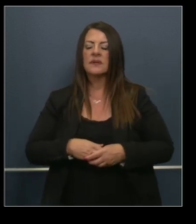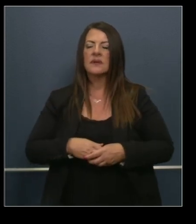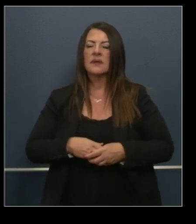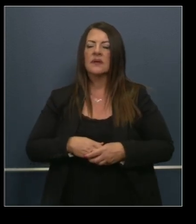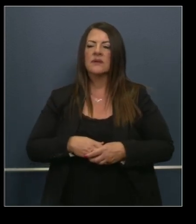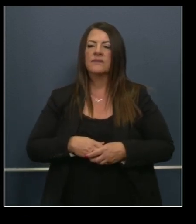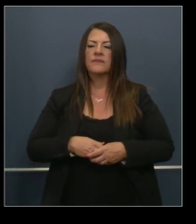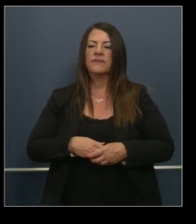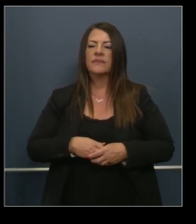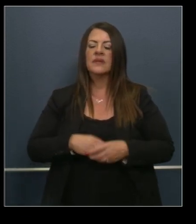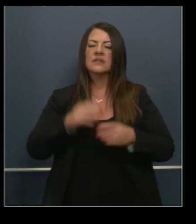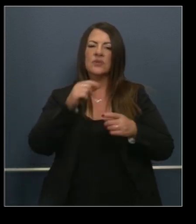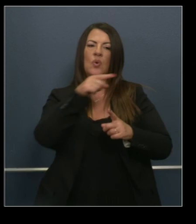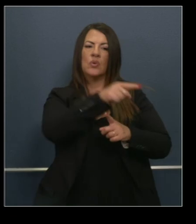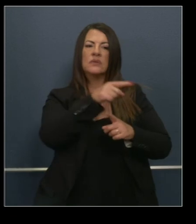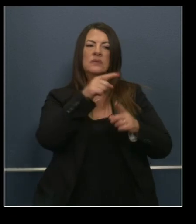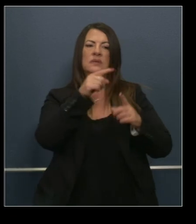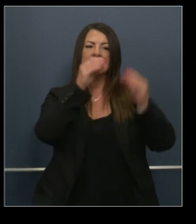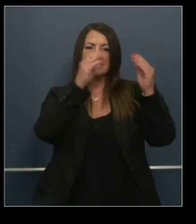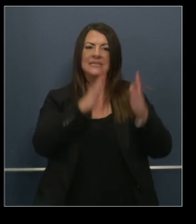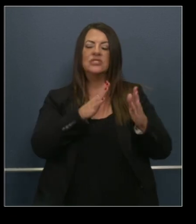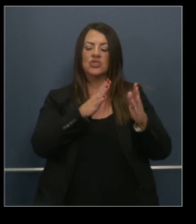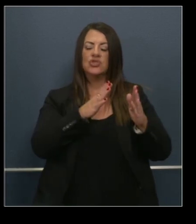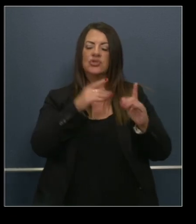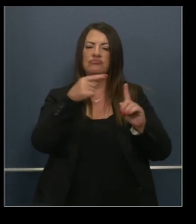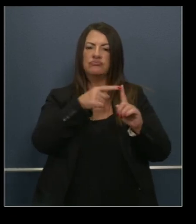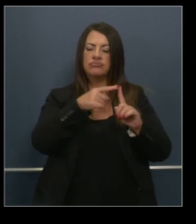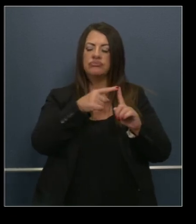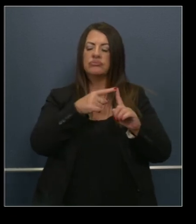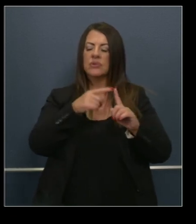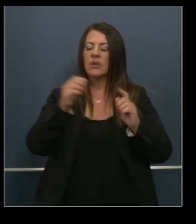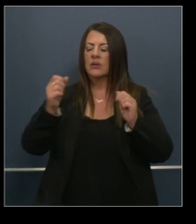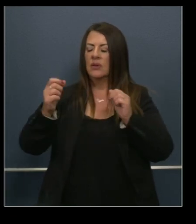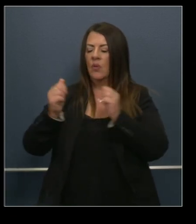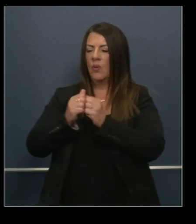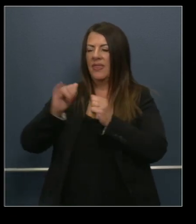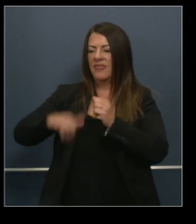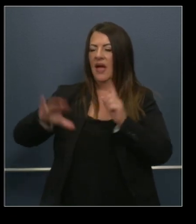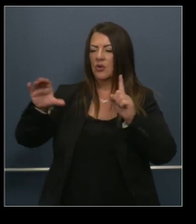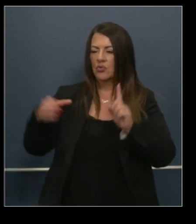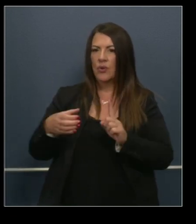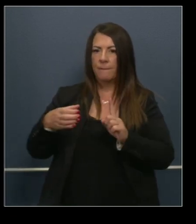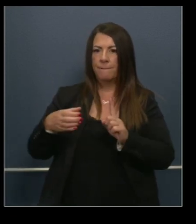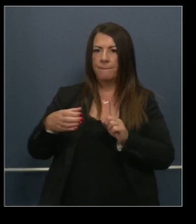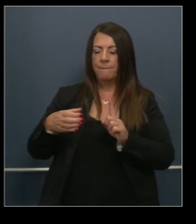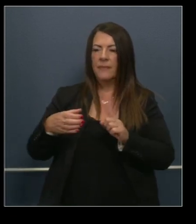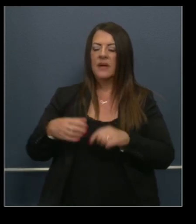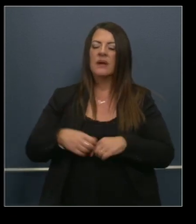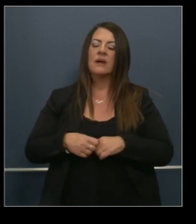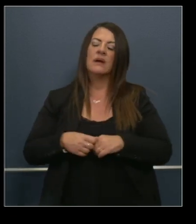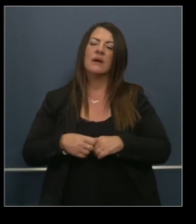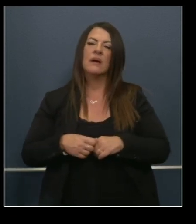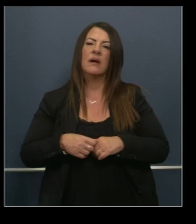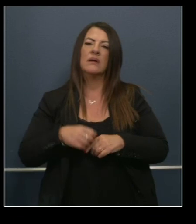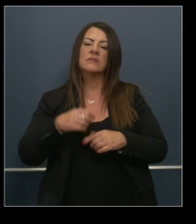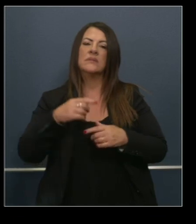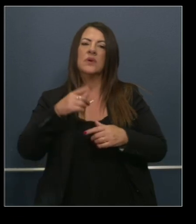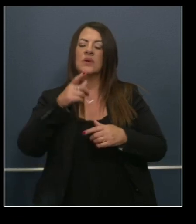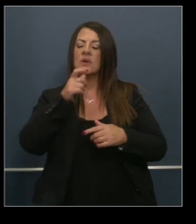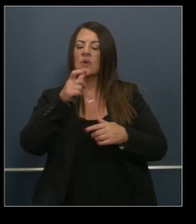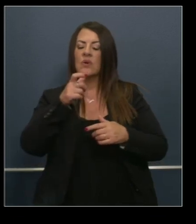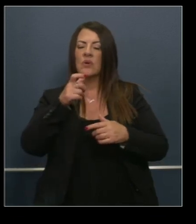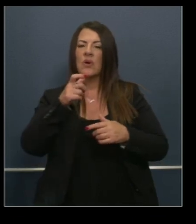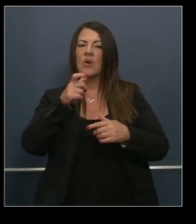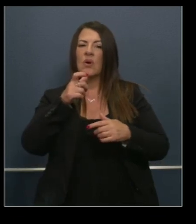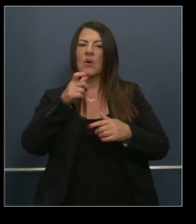with staff, you know, on particular kinds of learning. That would be in counties that are on the watch list